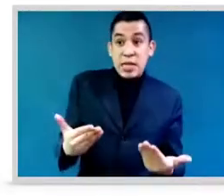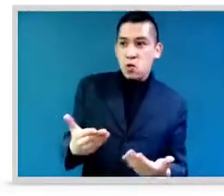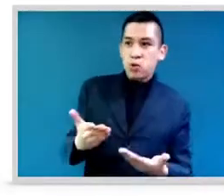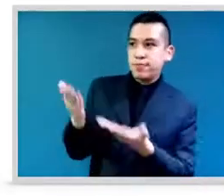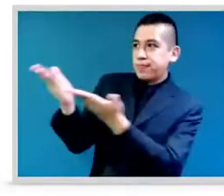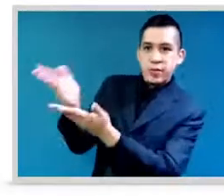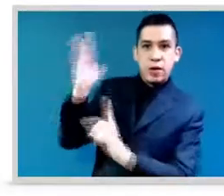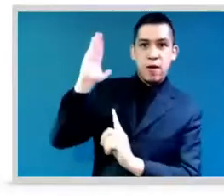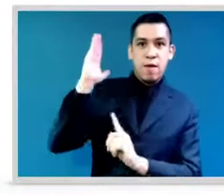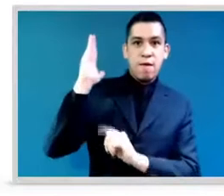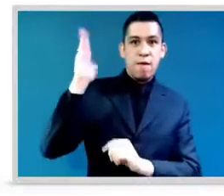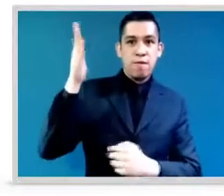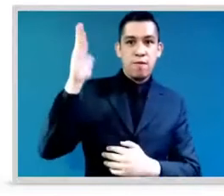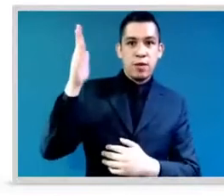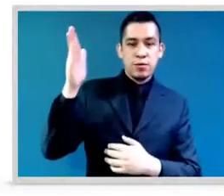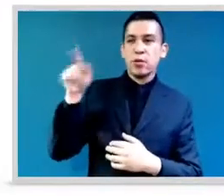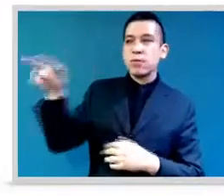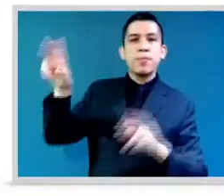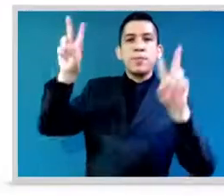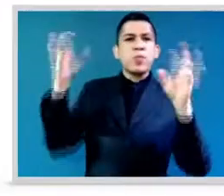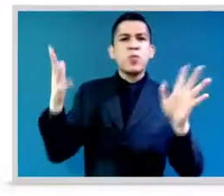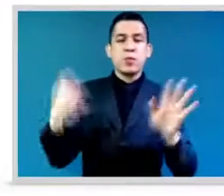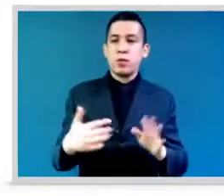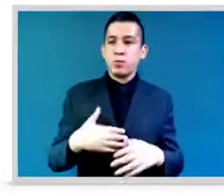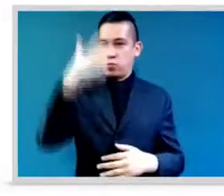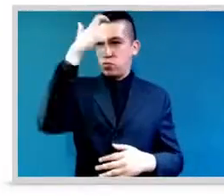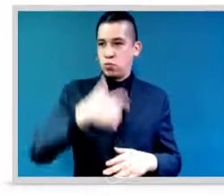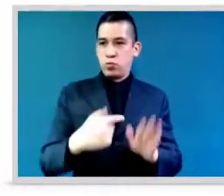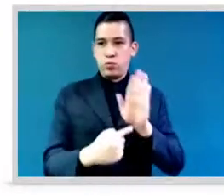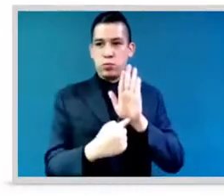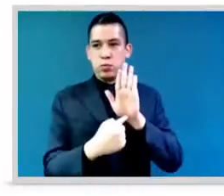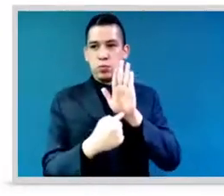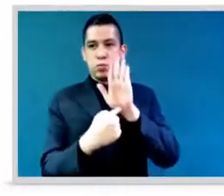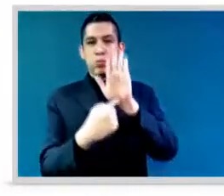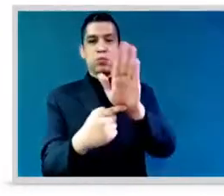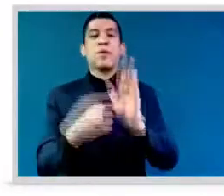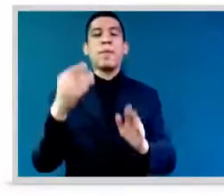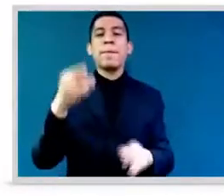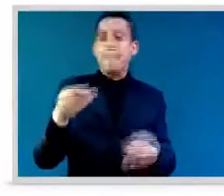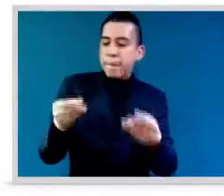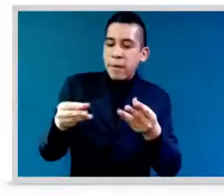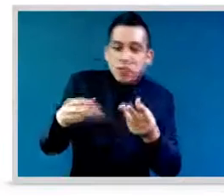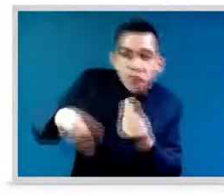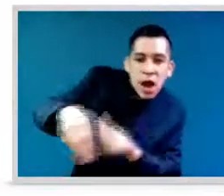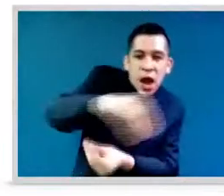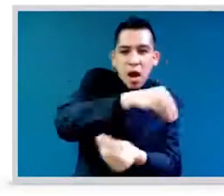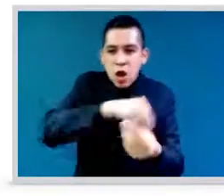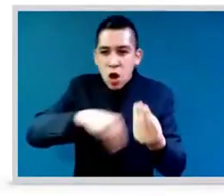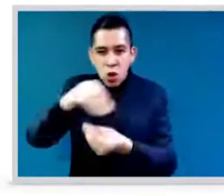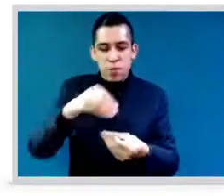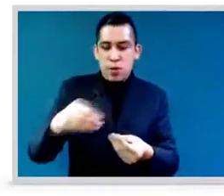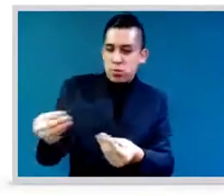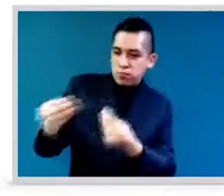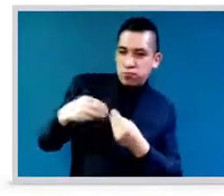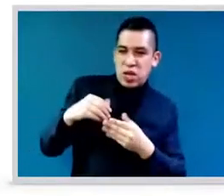achieve a feminist agenda of leadership, go beyond the focus on women's leadership and ensure a diverse, inclusive,